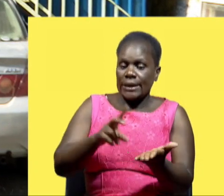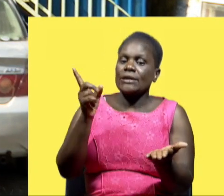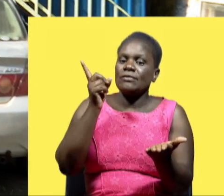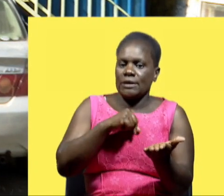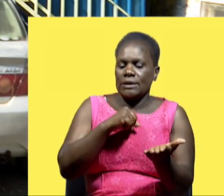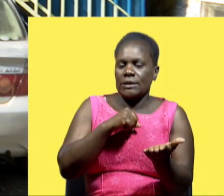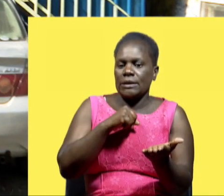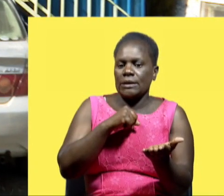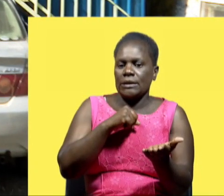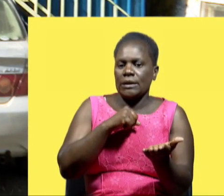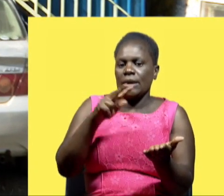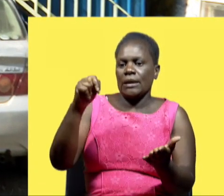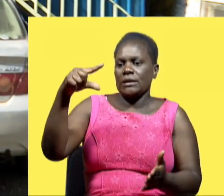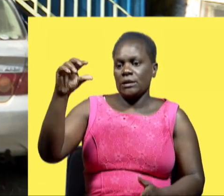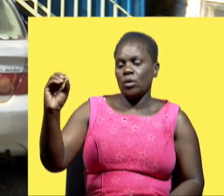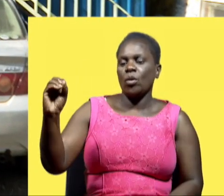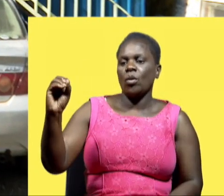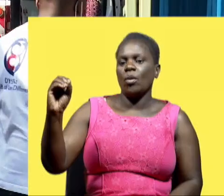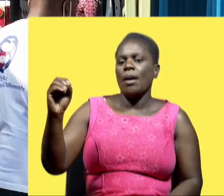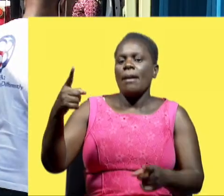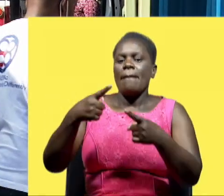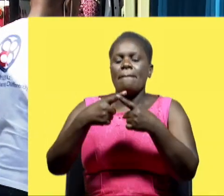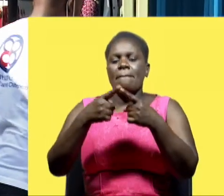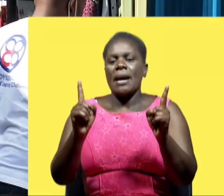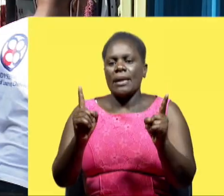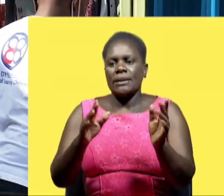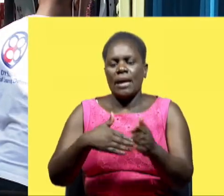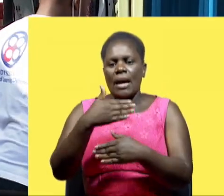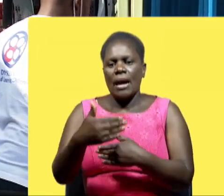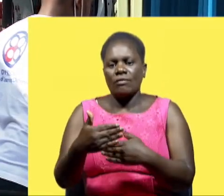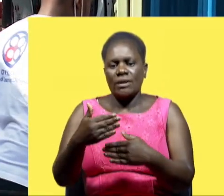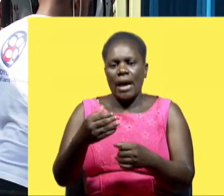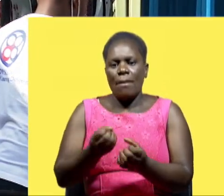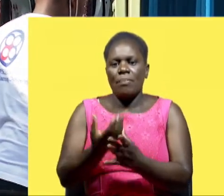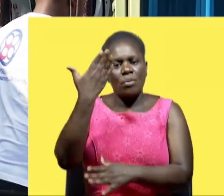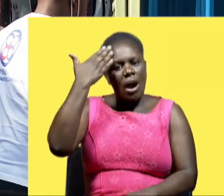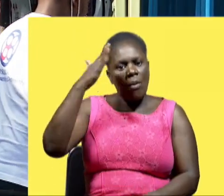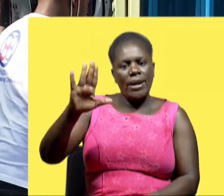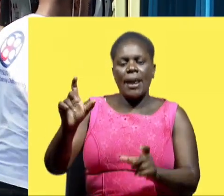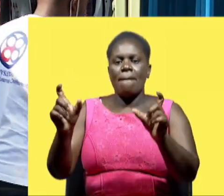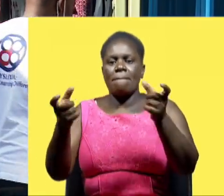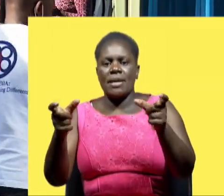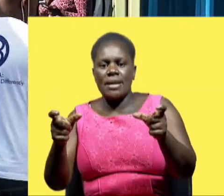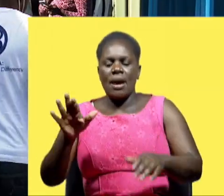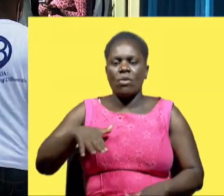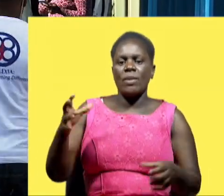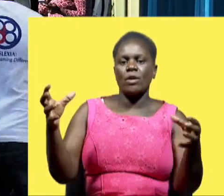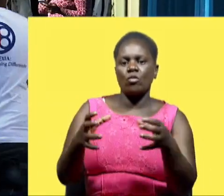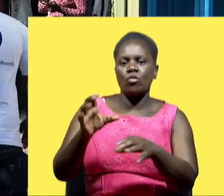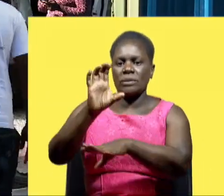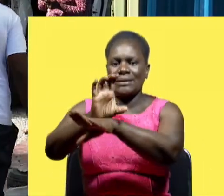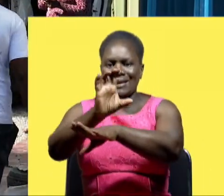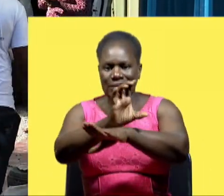registered in with ngos but after creating awareness using media women